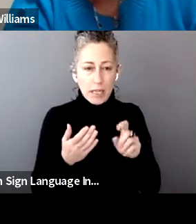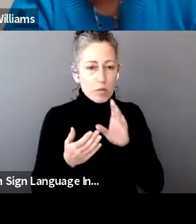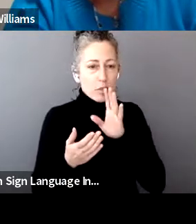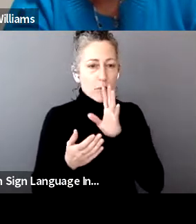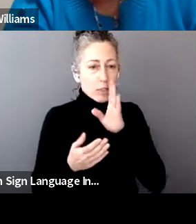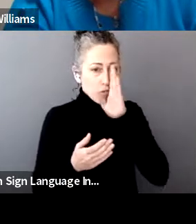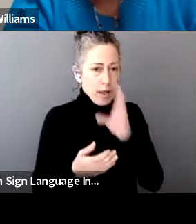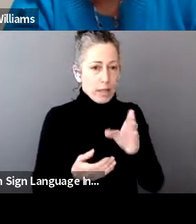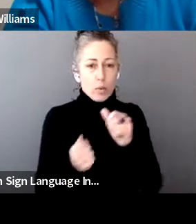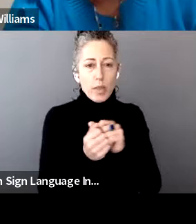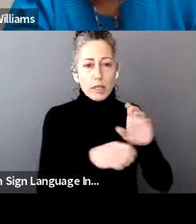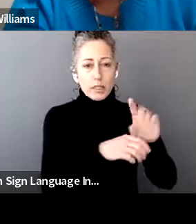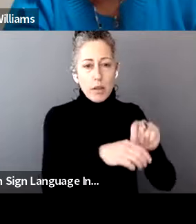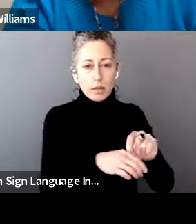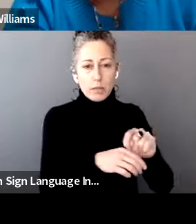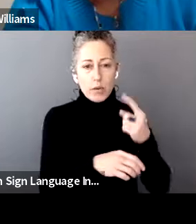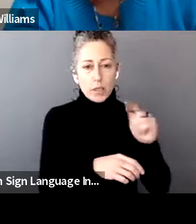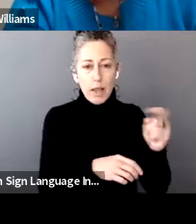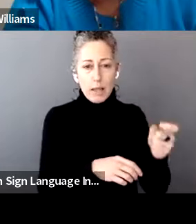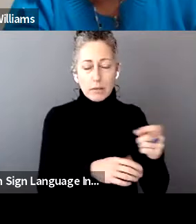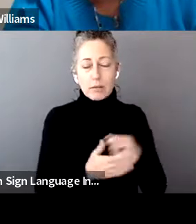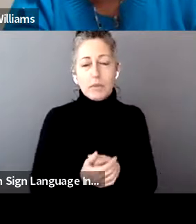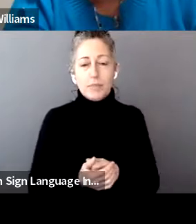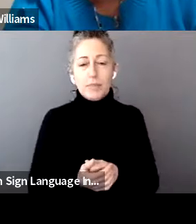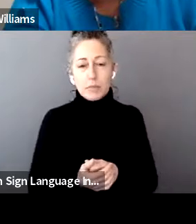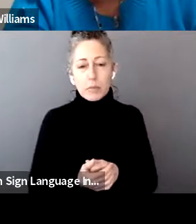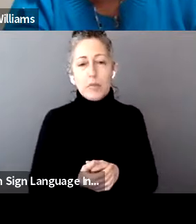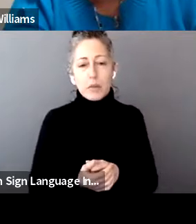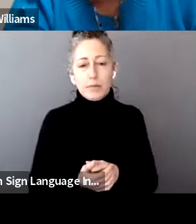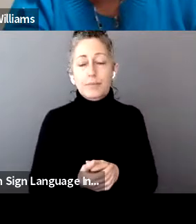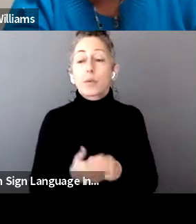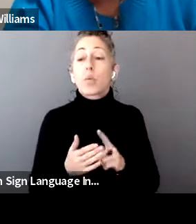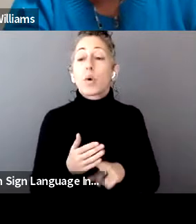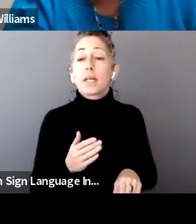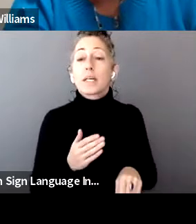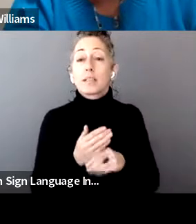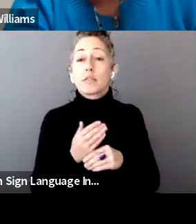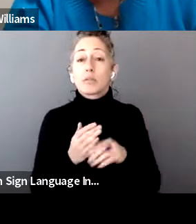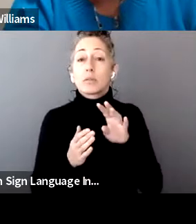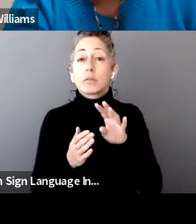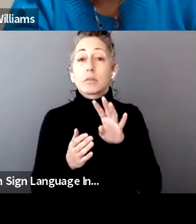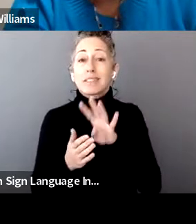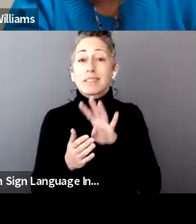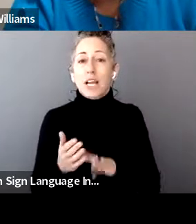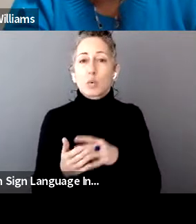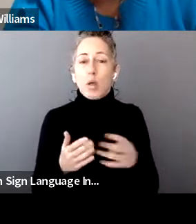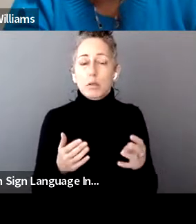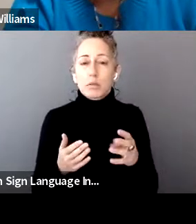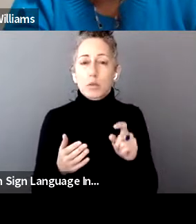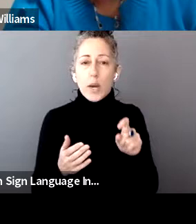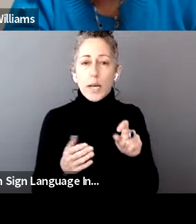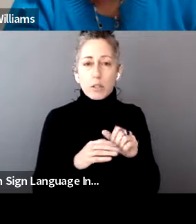consultant, but I just want to ask the question because it was asked of us. What additional schedules will I need to submit if I have